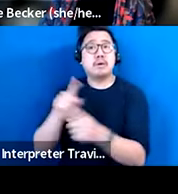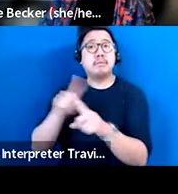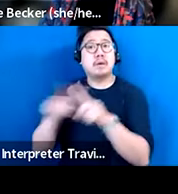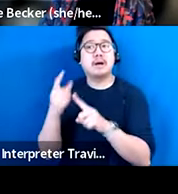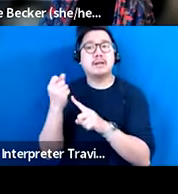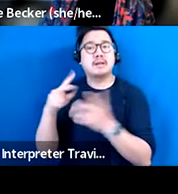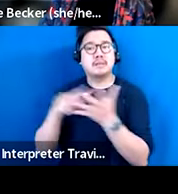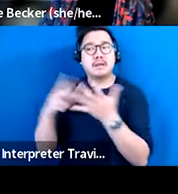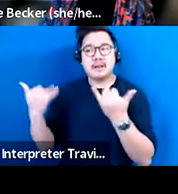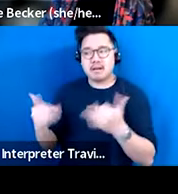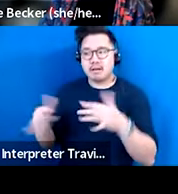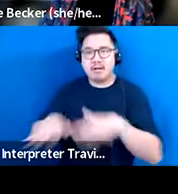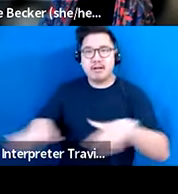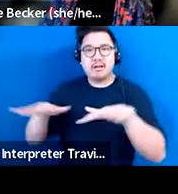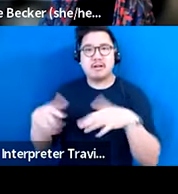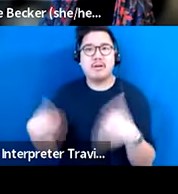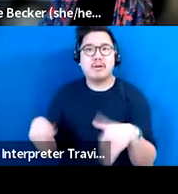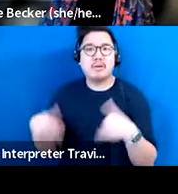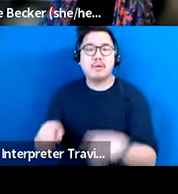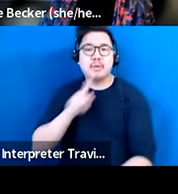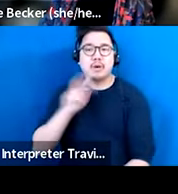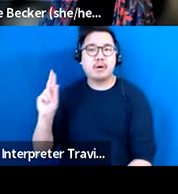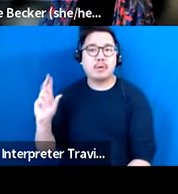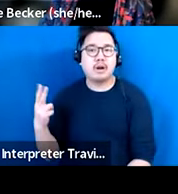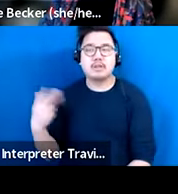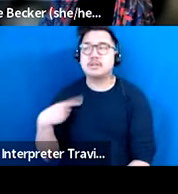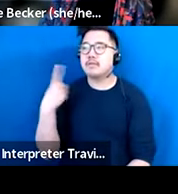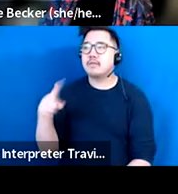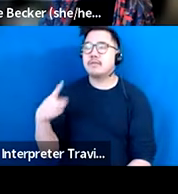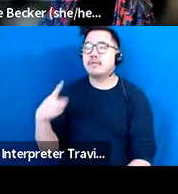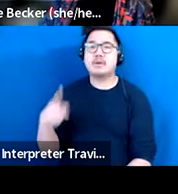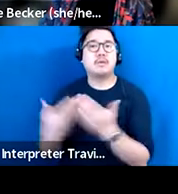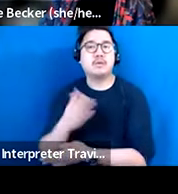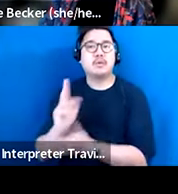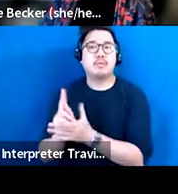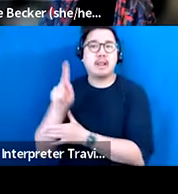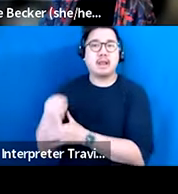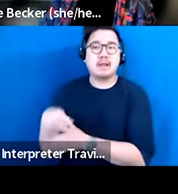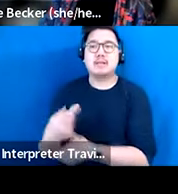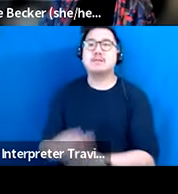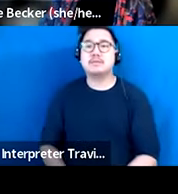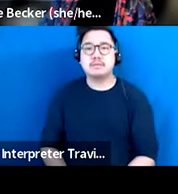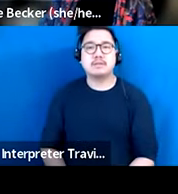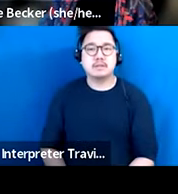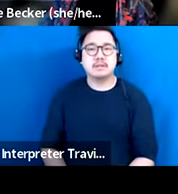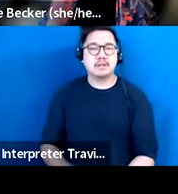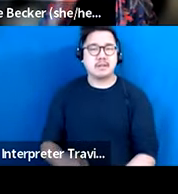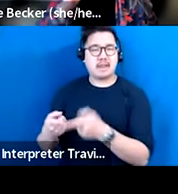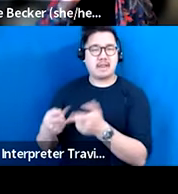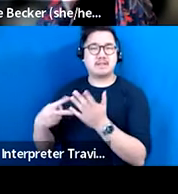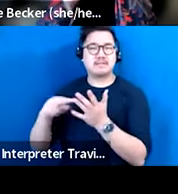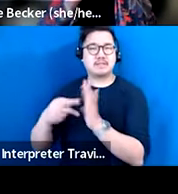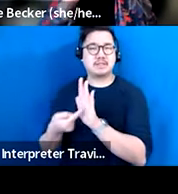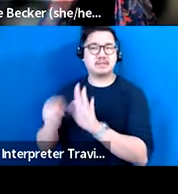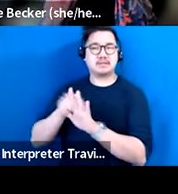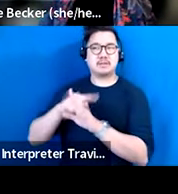And those new things could be seeds or shrubs that would have been previously shaded out. And this is the metaphor that really comes to